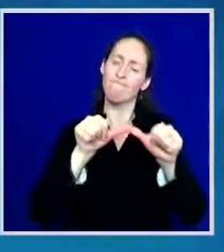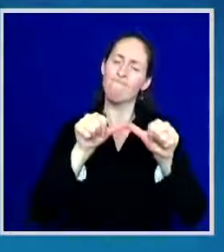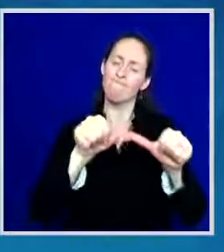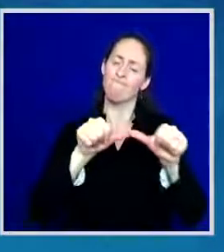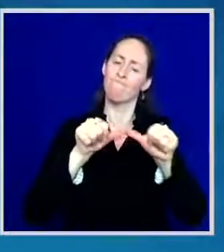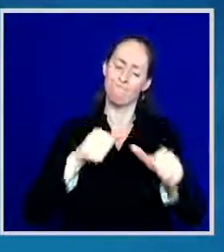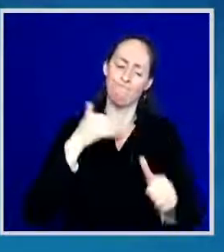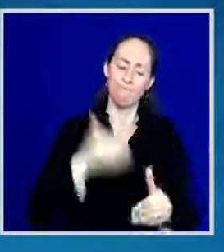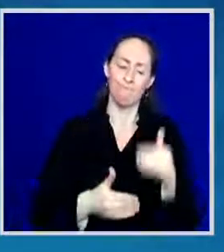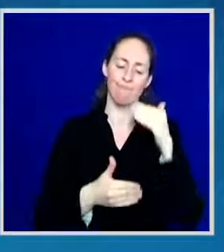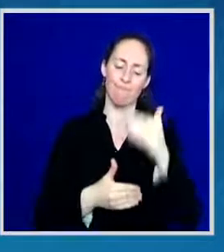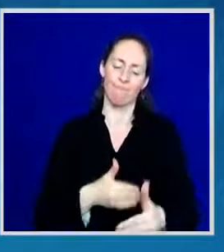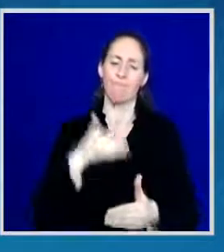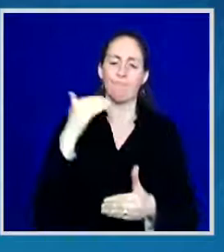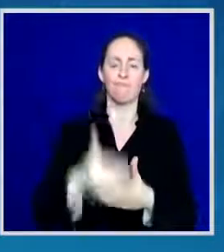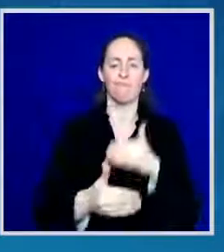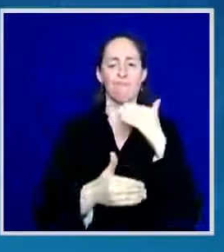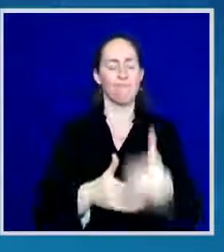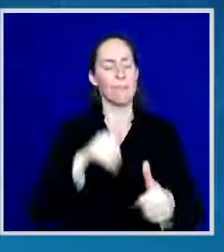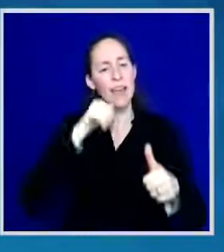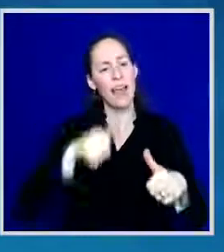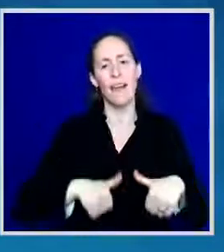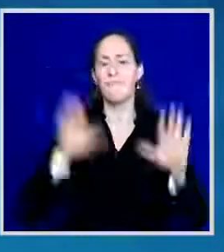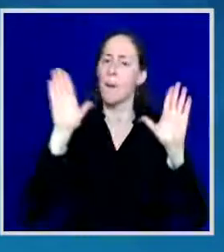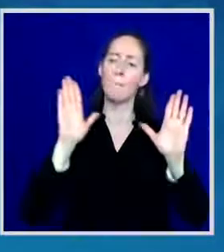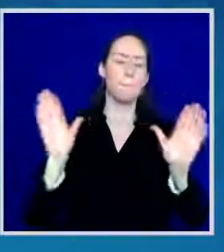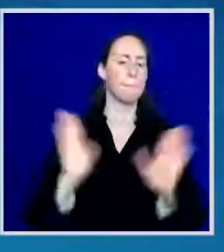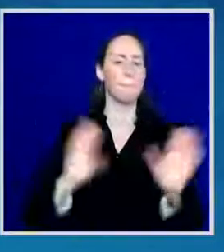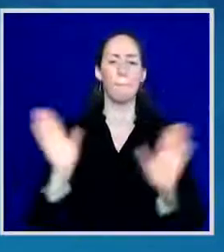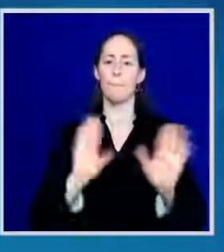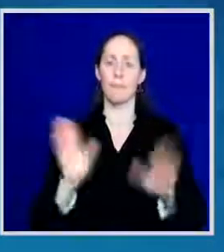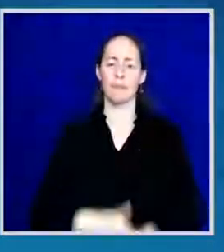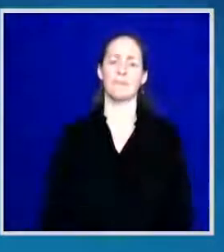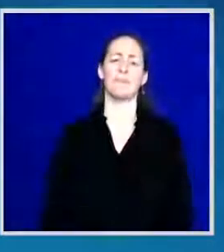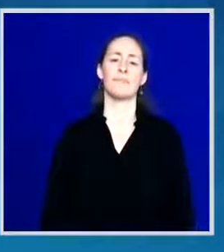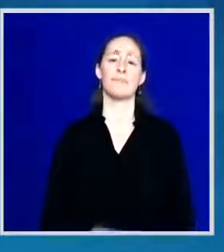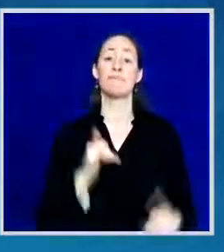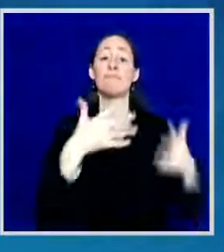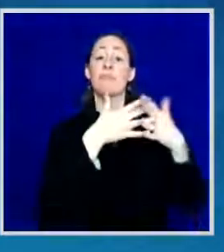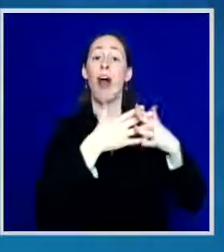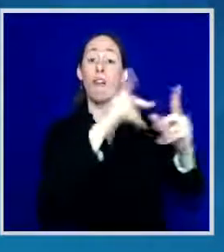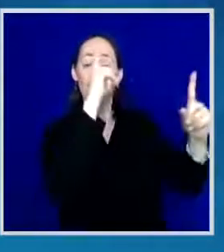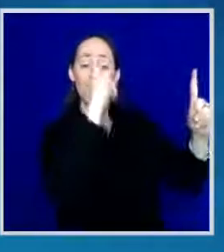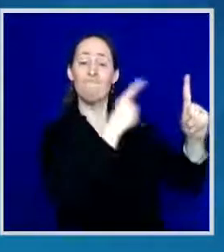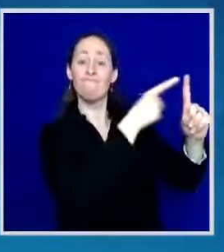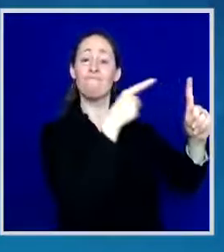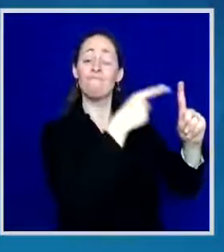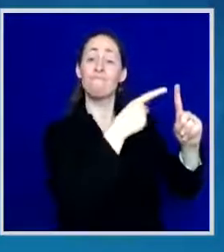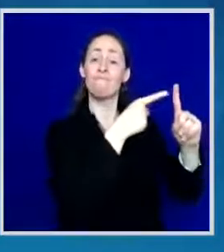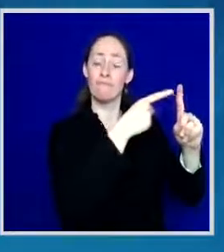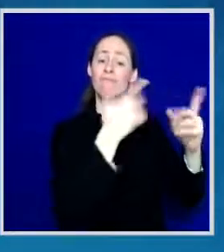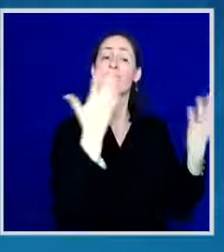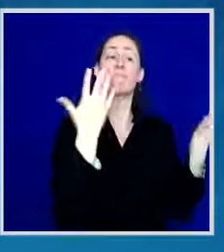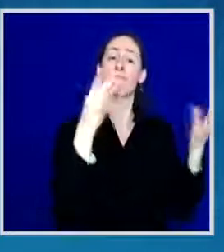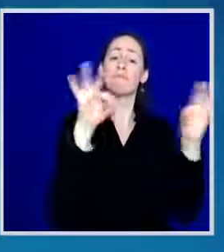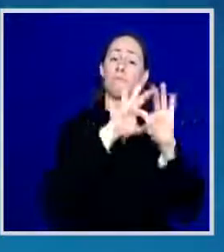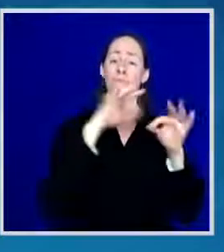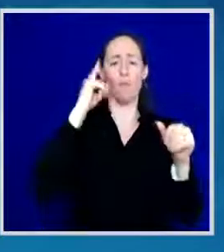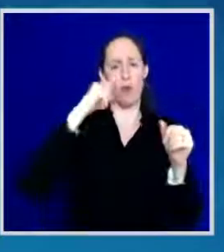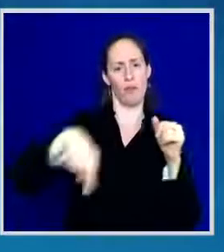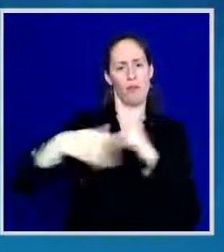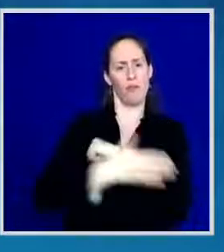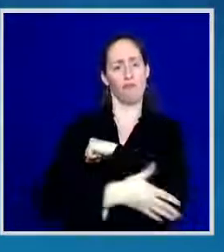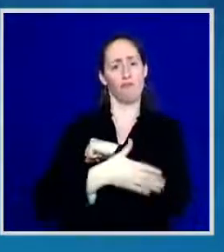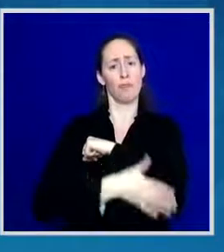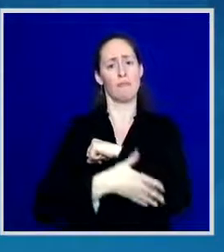American aspiration is what drove our nation to build the railroad from coast to coast in the middle of the Civil War. It is